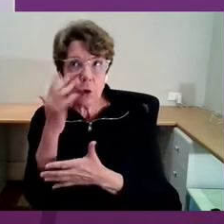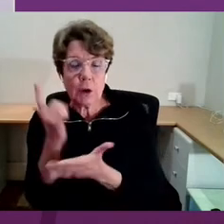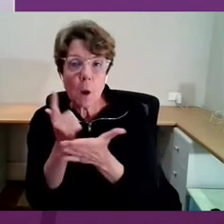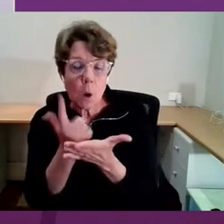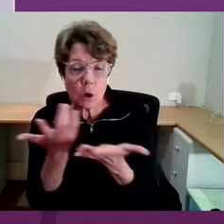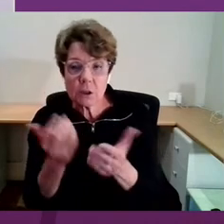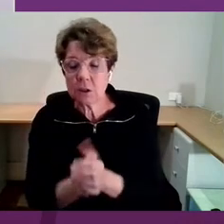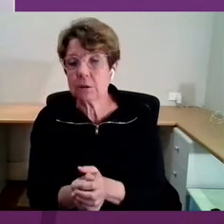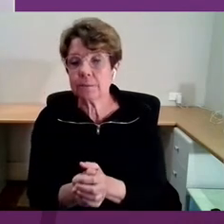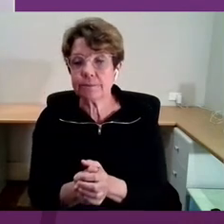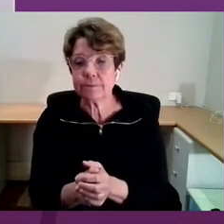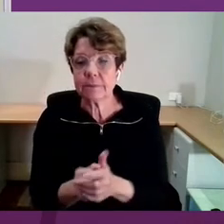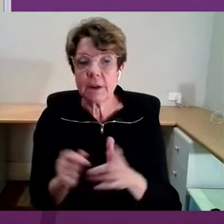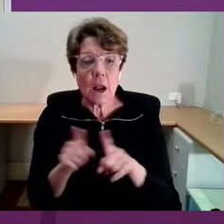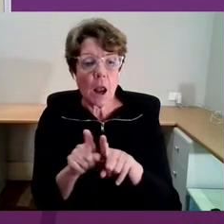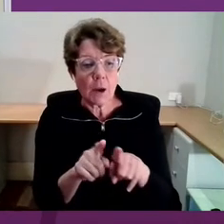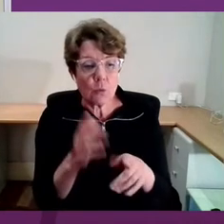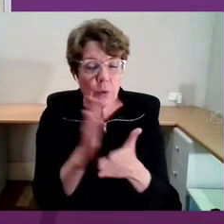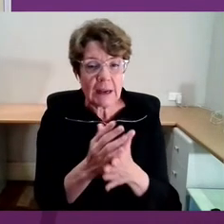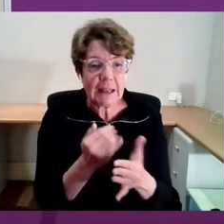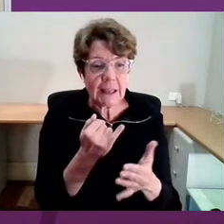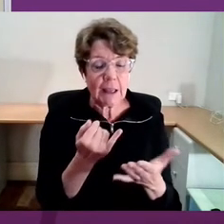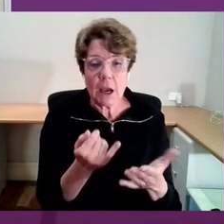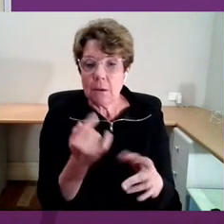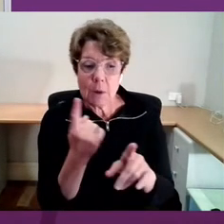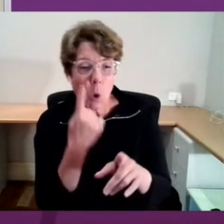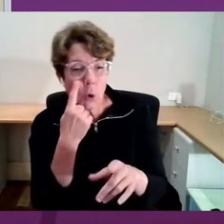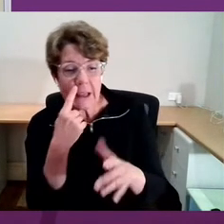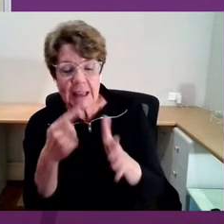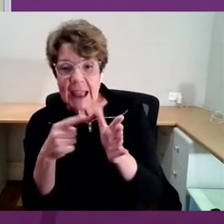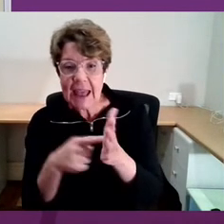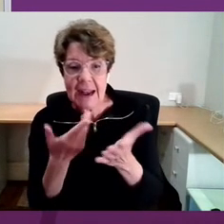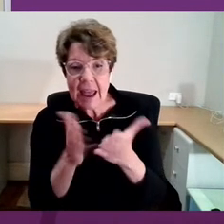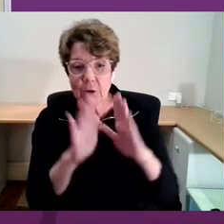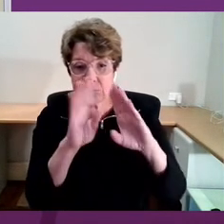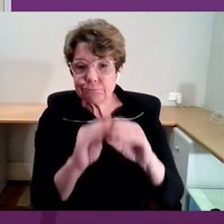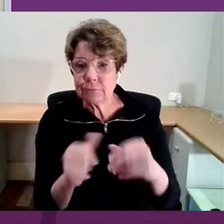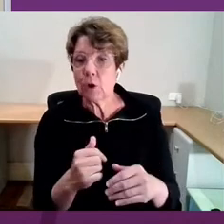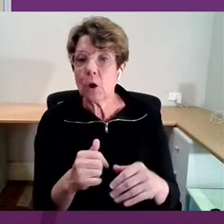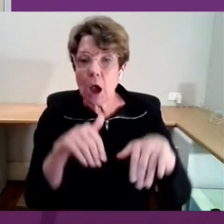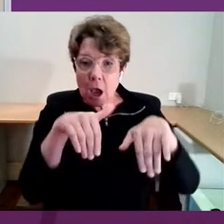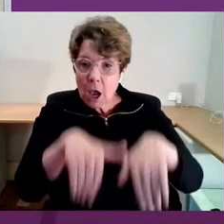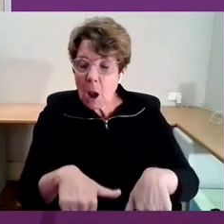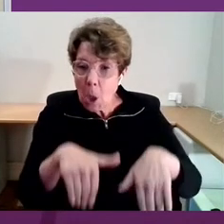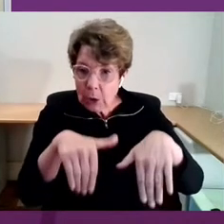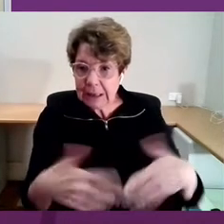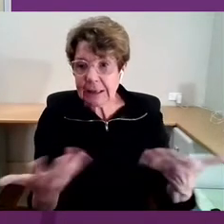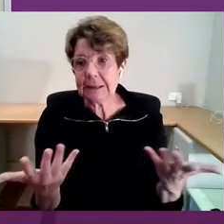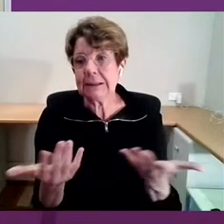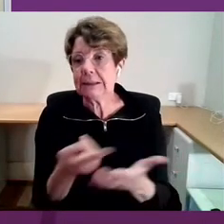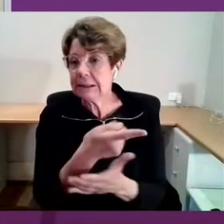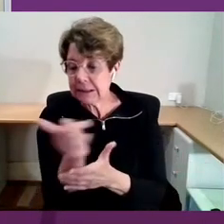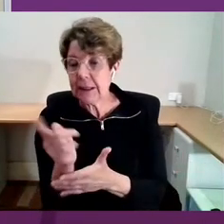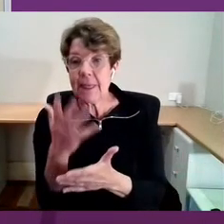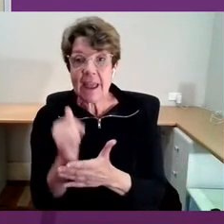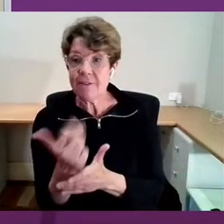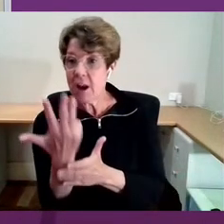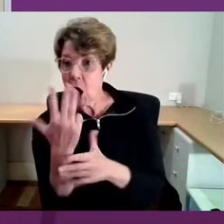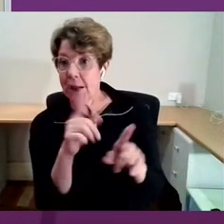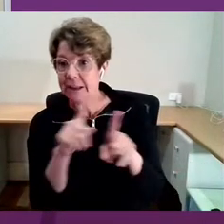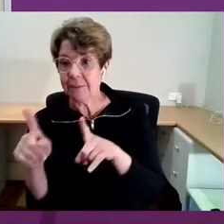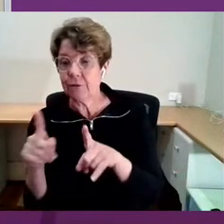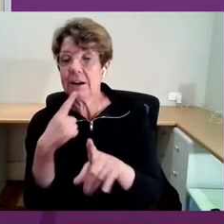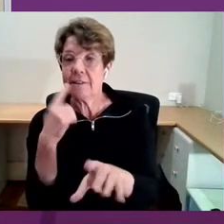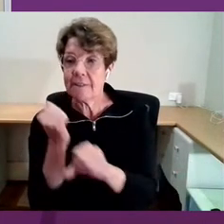tackling loneliness strategy that the UK's signed off on where they've got nine government departments. 60 recommend